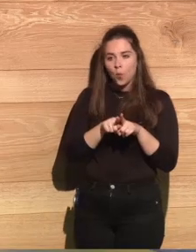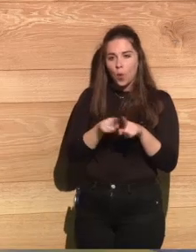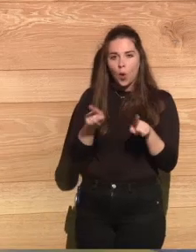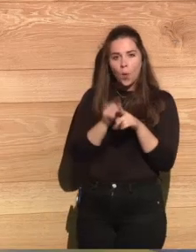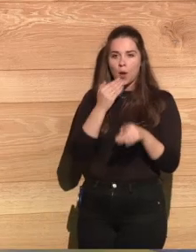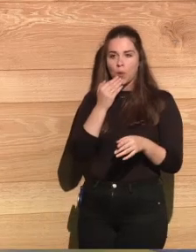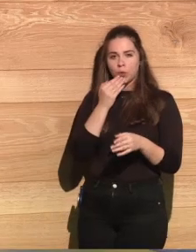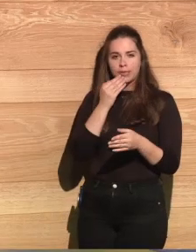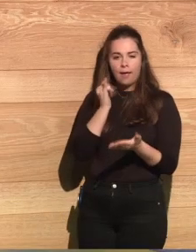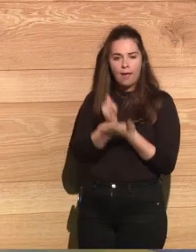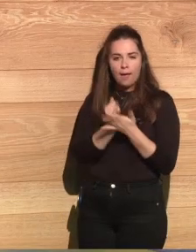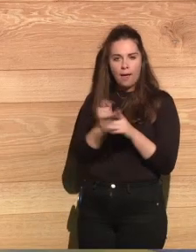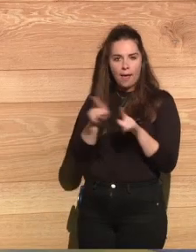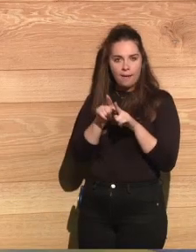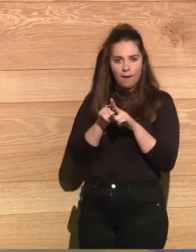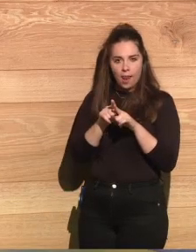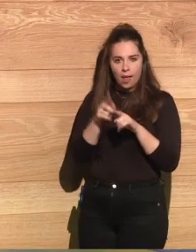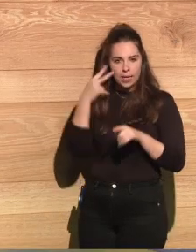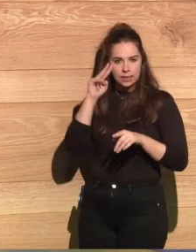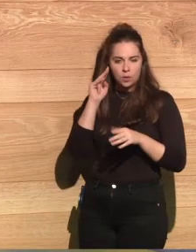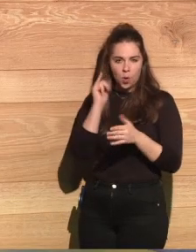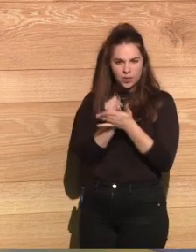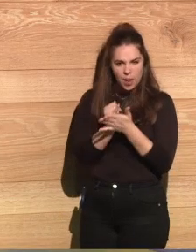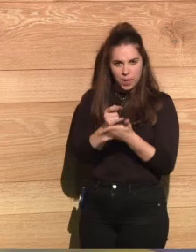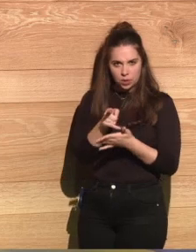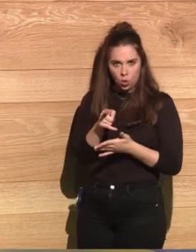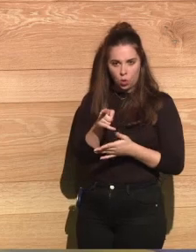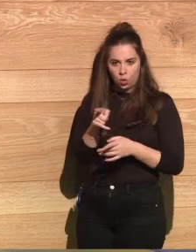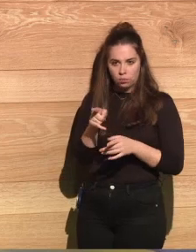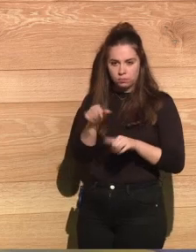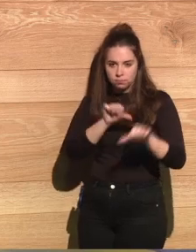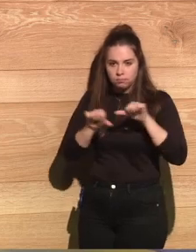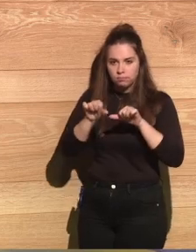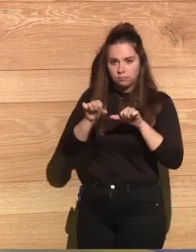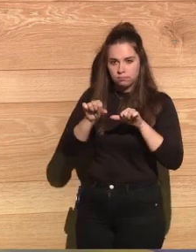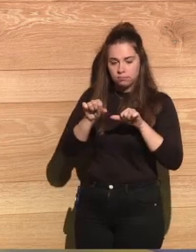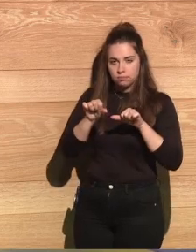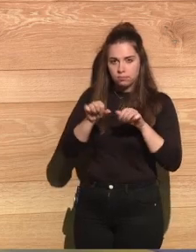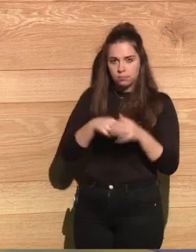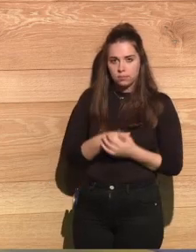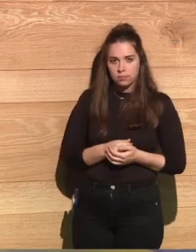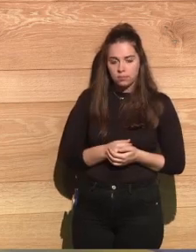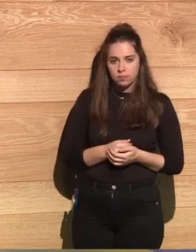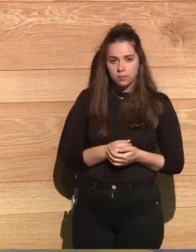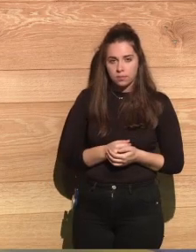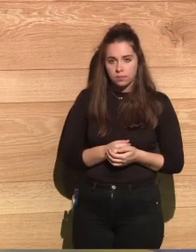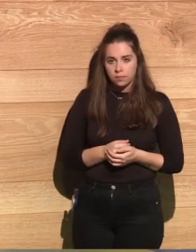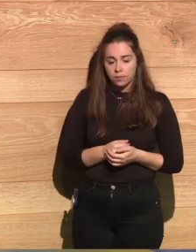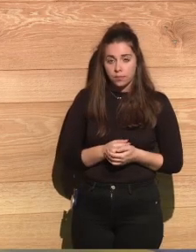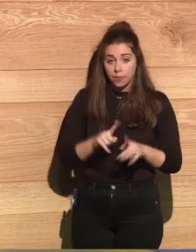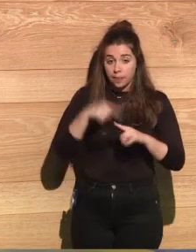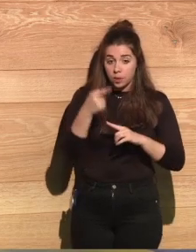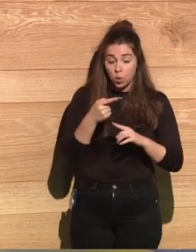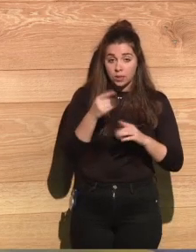Then media got censorship from